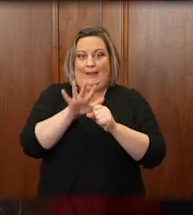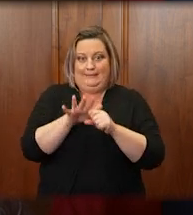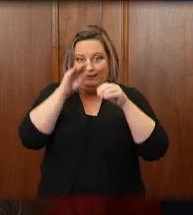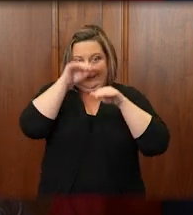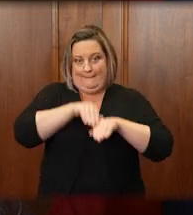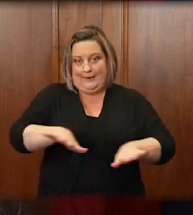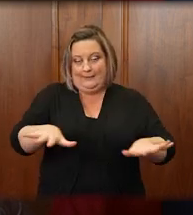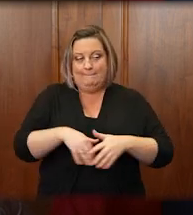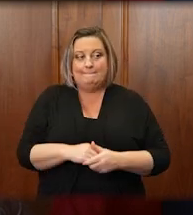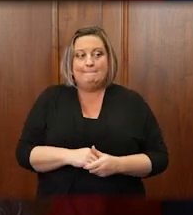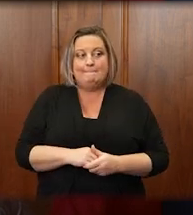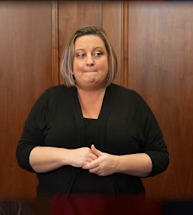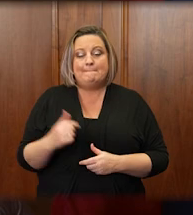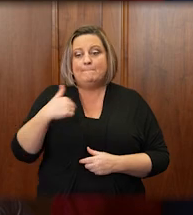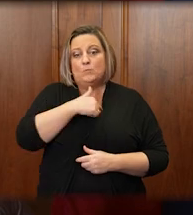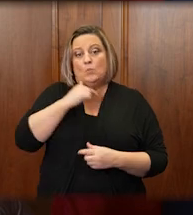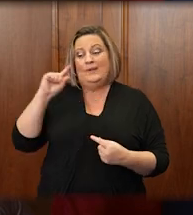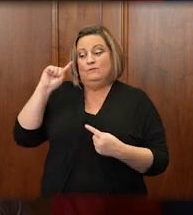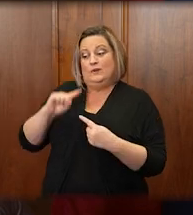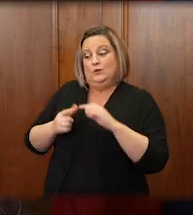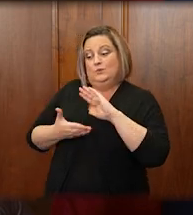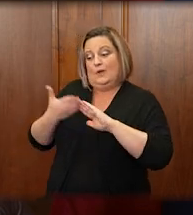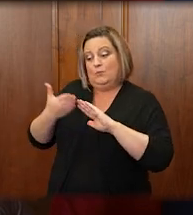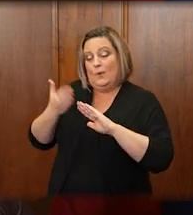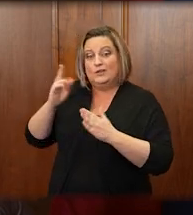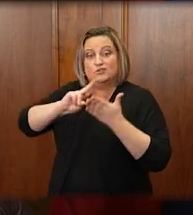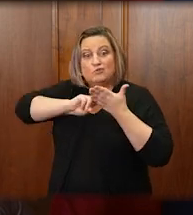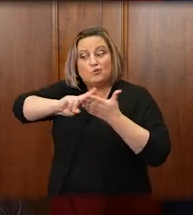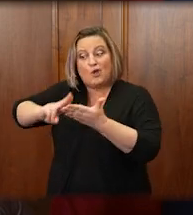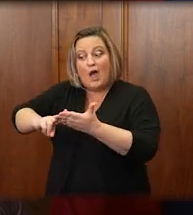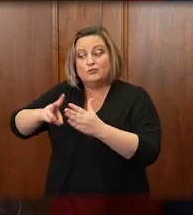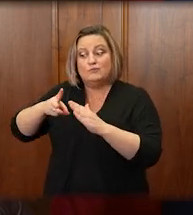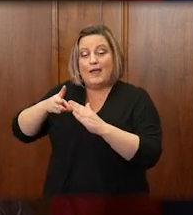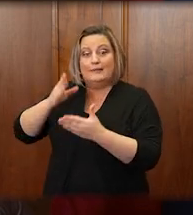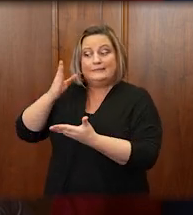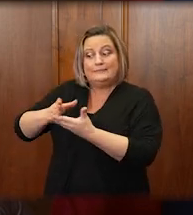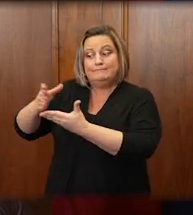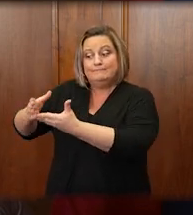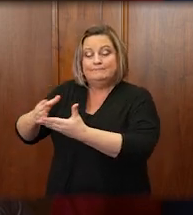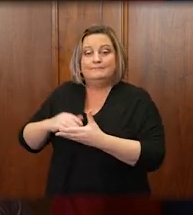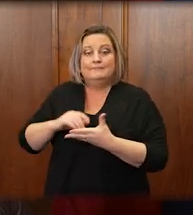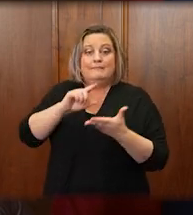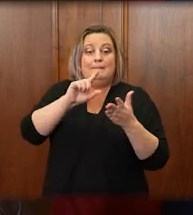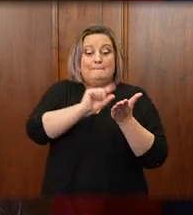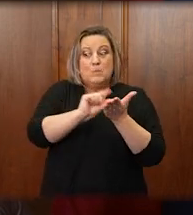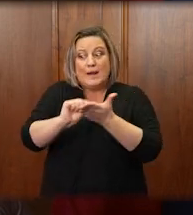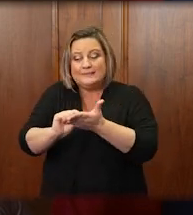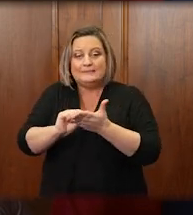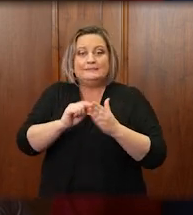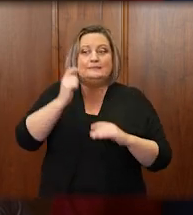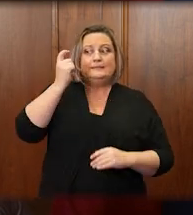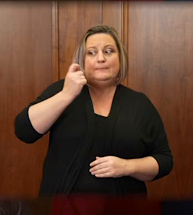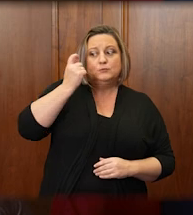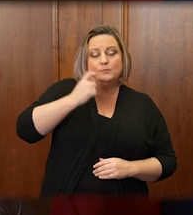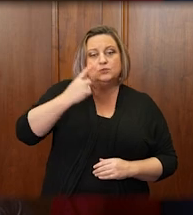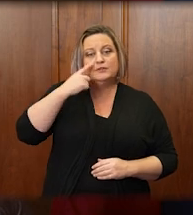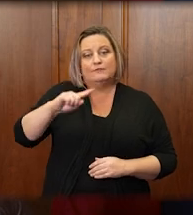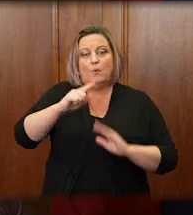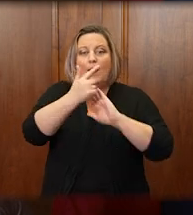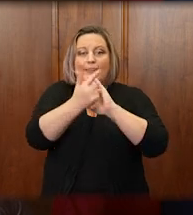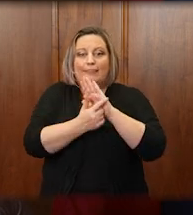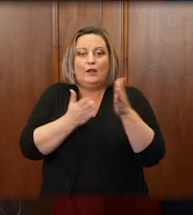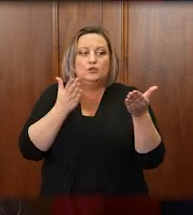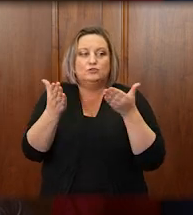We have reduced operational costs and contracts and expenditures for print materials and subscriptions for legal services